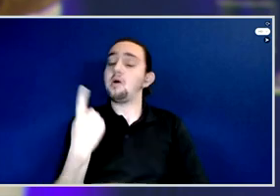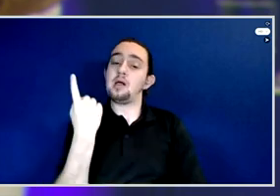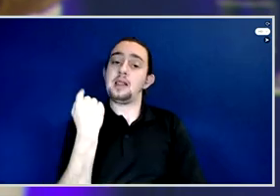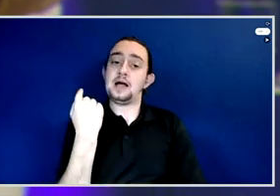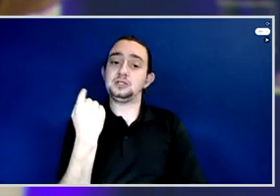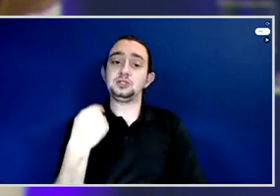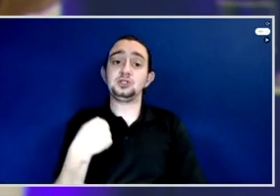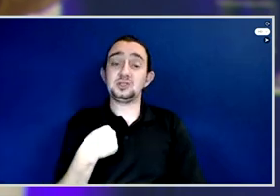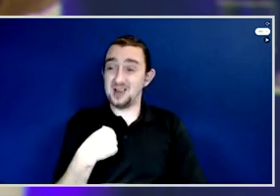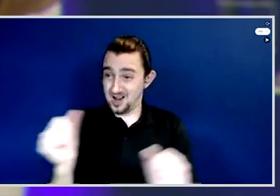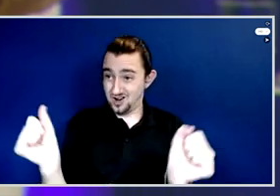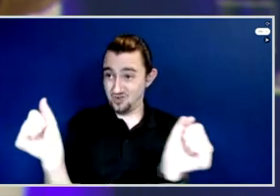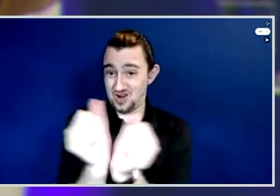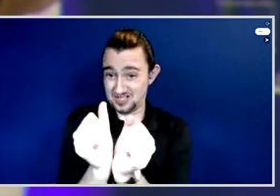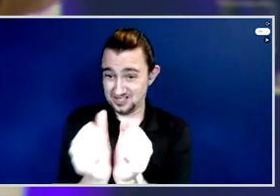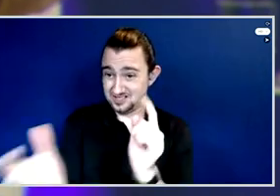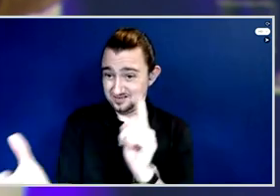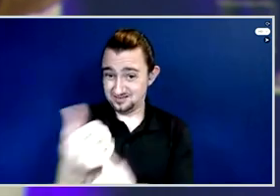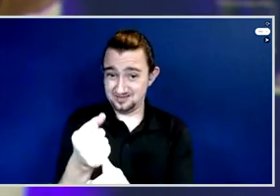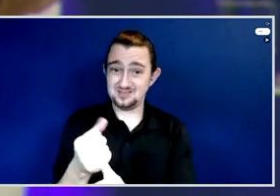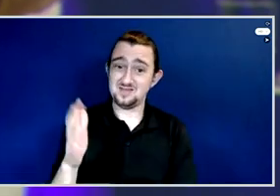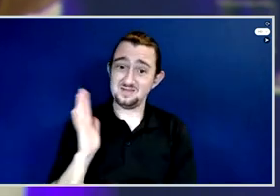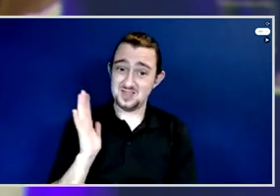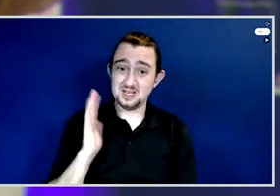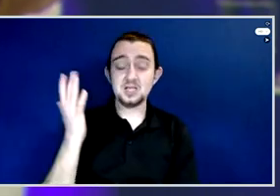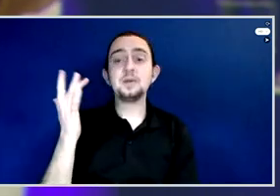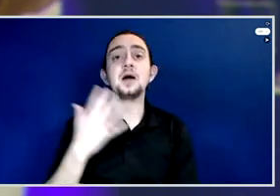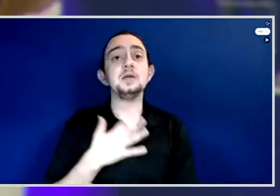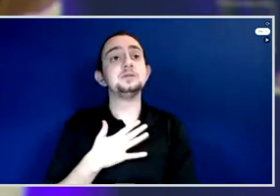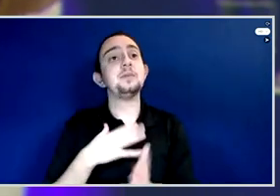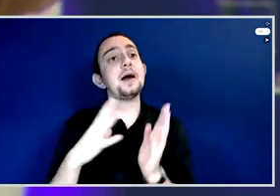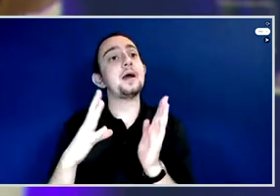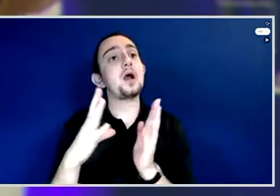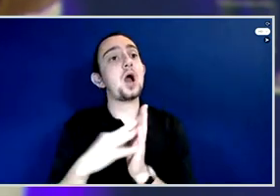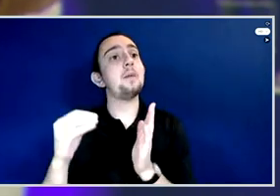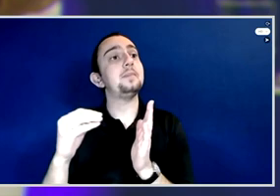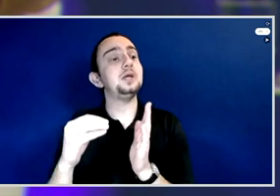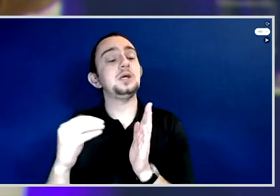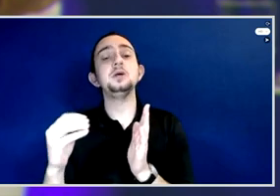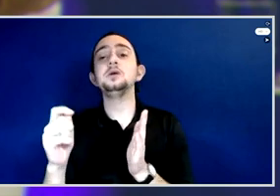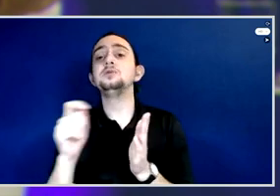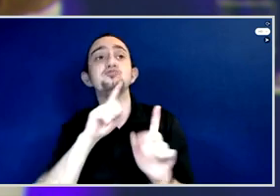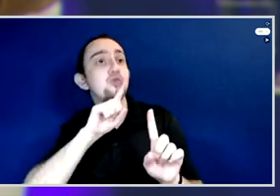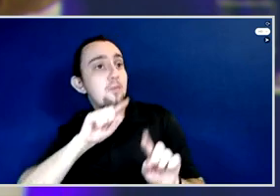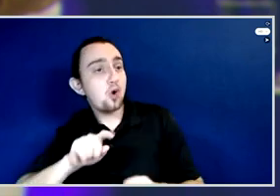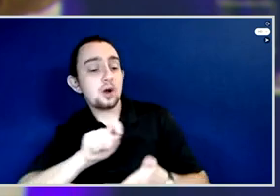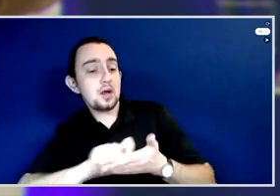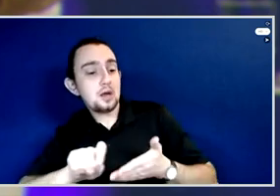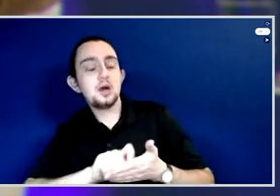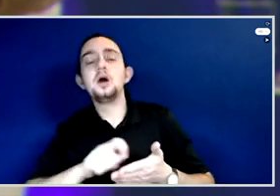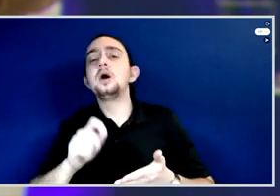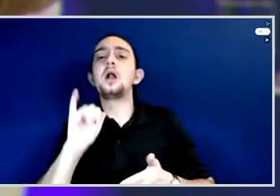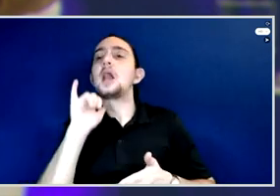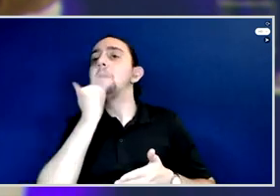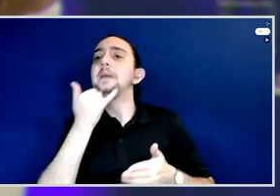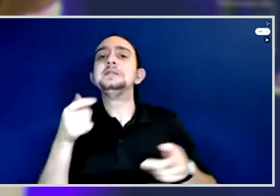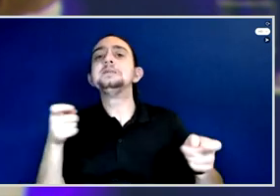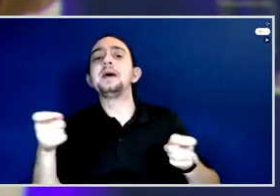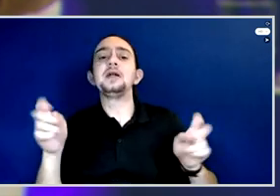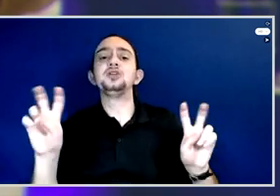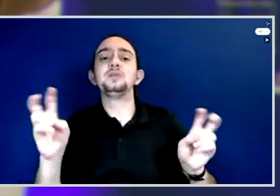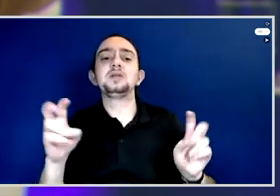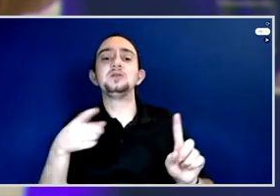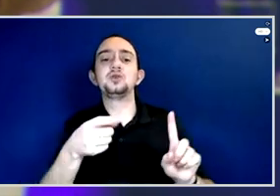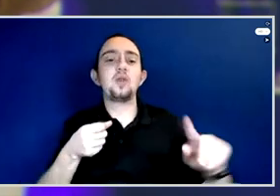for my COVID reporting and mismanagement. So they confined me eight hours in health ministry.